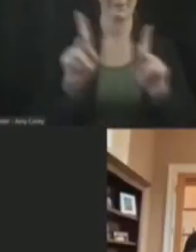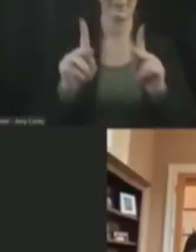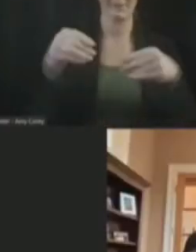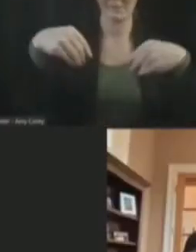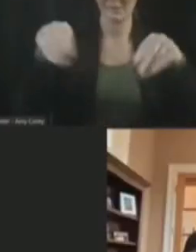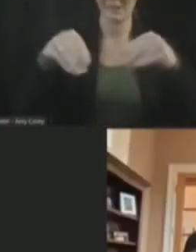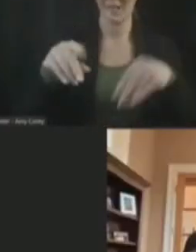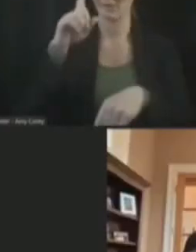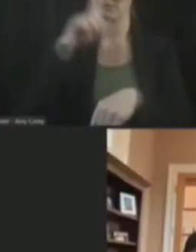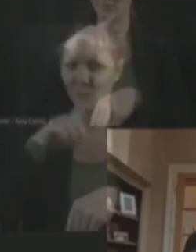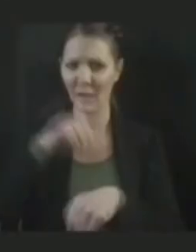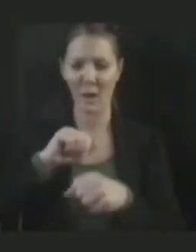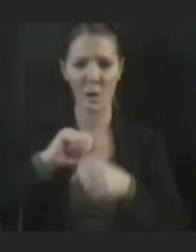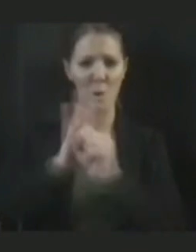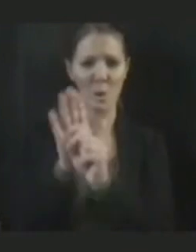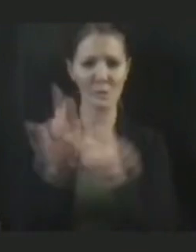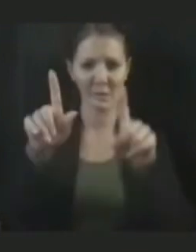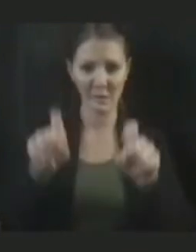reports of that in Connecticut?